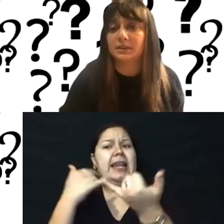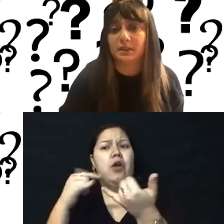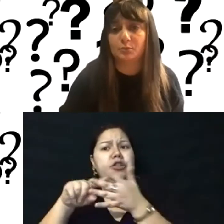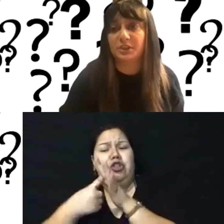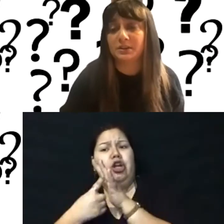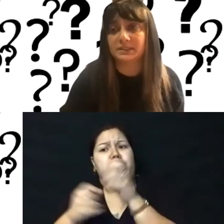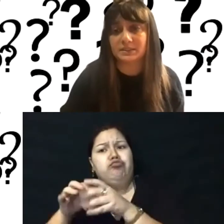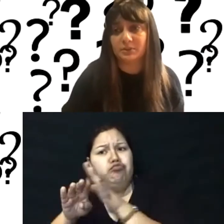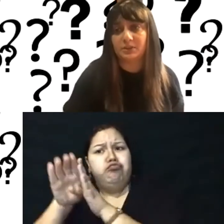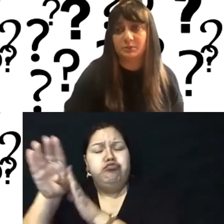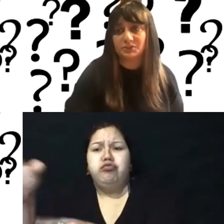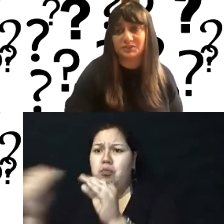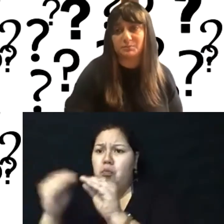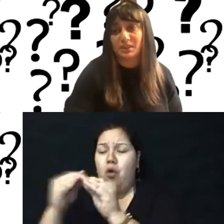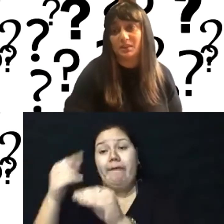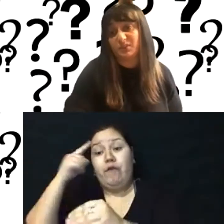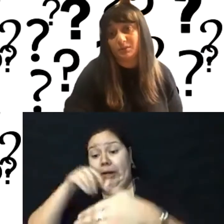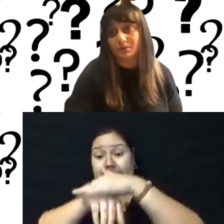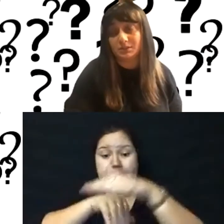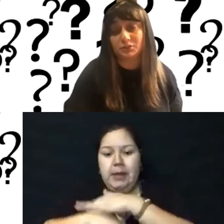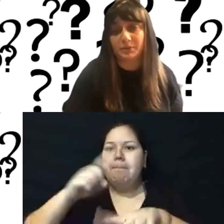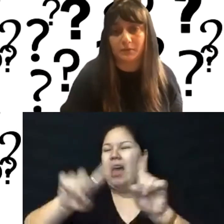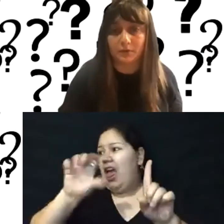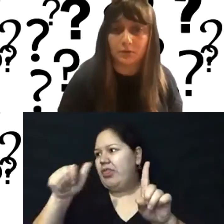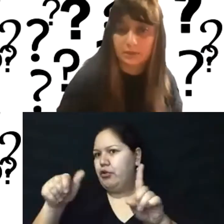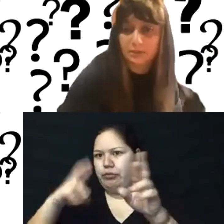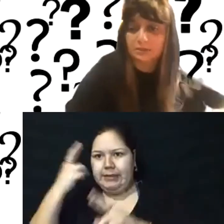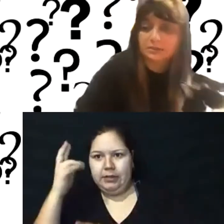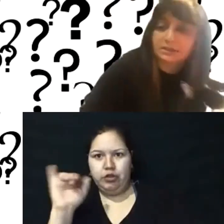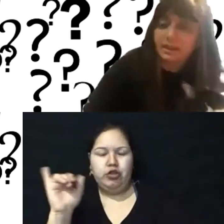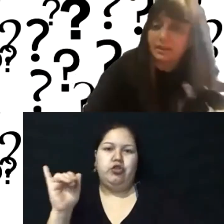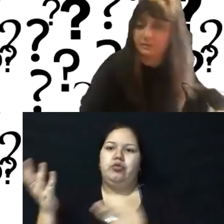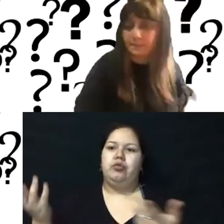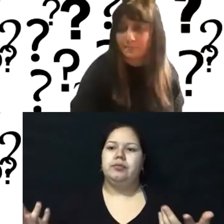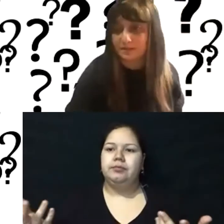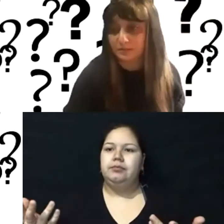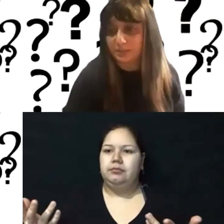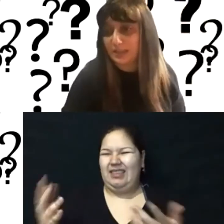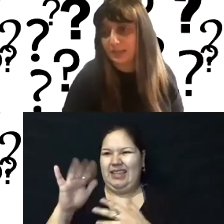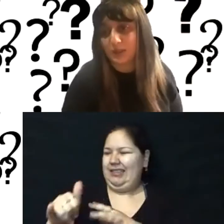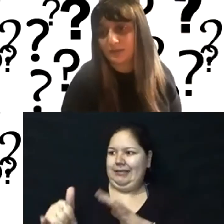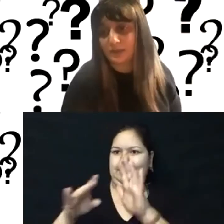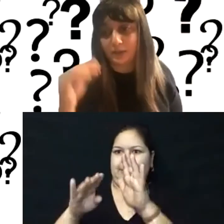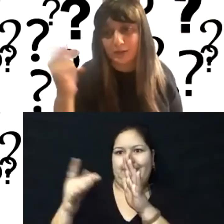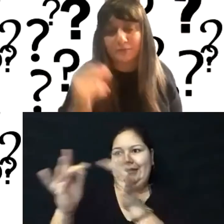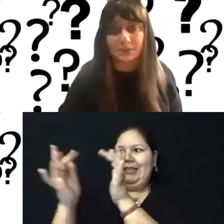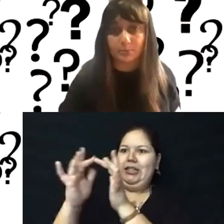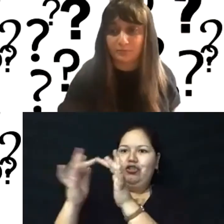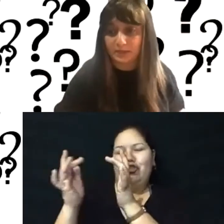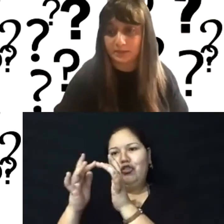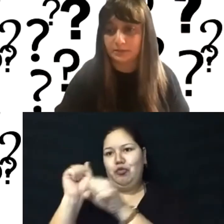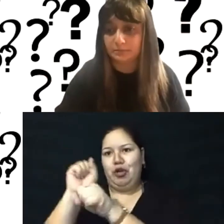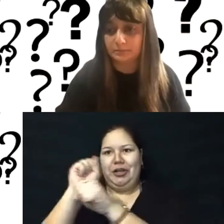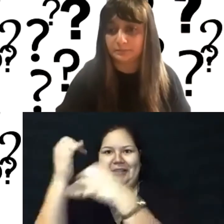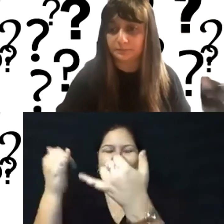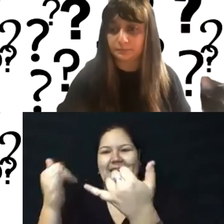that go beyond accessibility, which is just behavior, digital behavior today. But yeah, I don't have anything right off the top